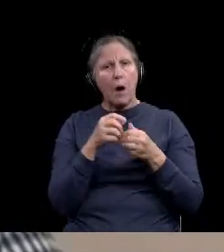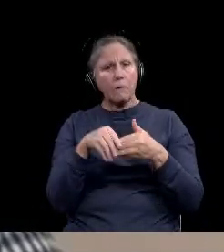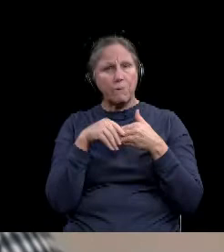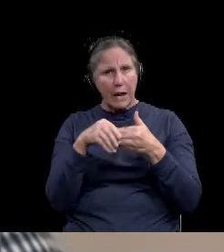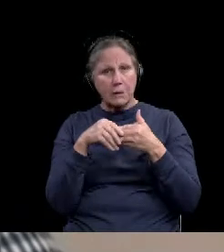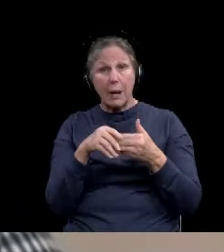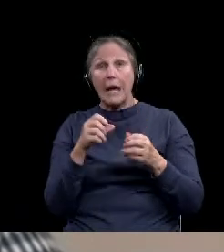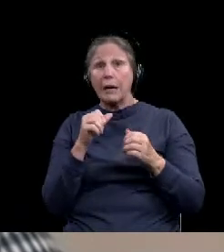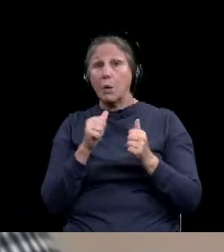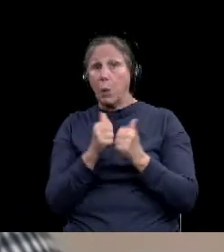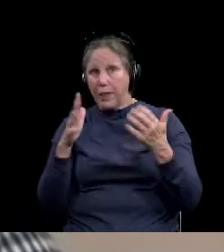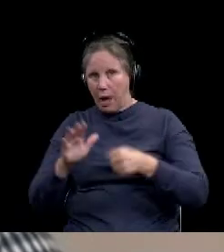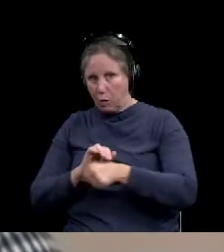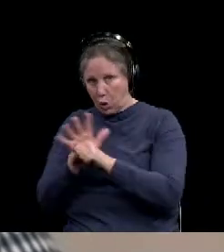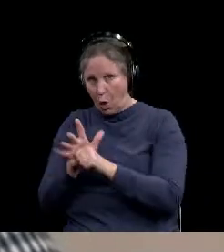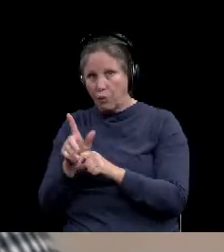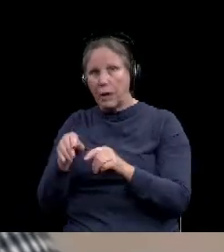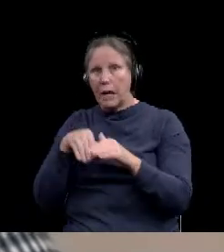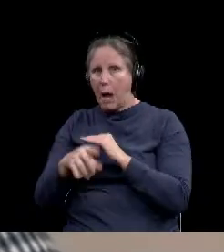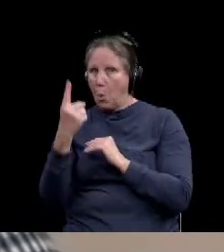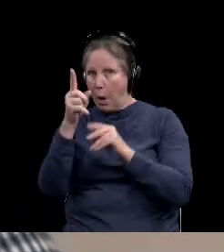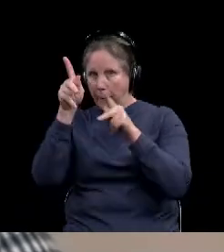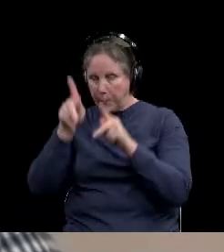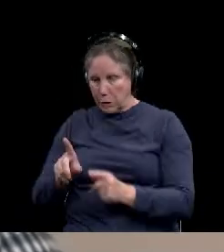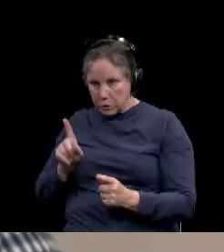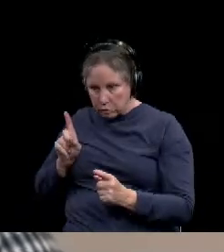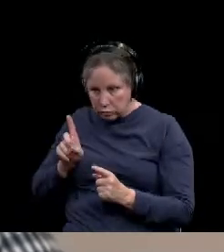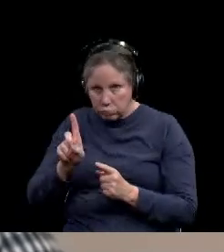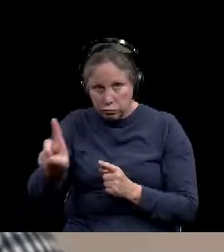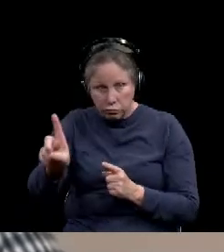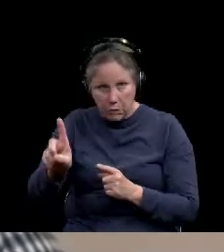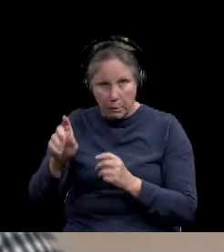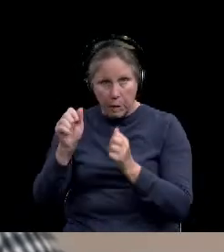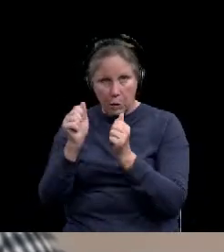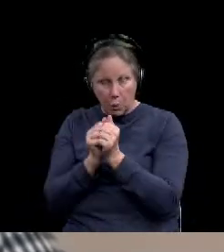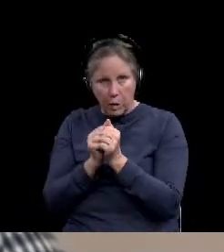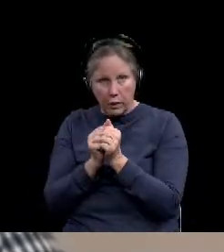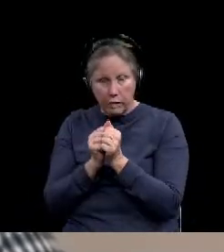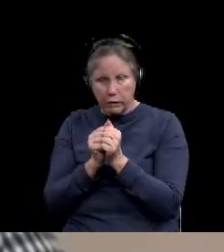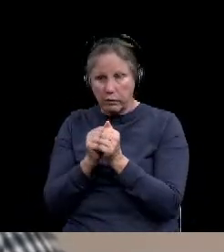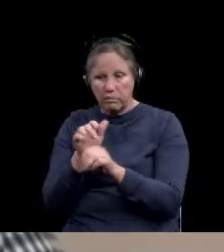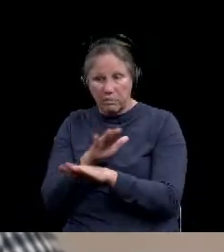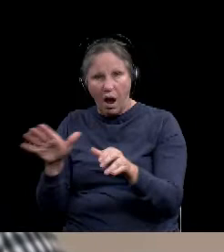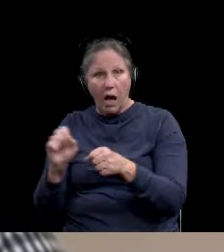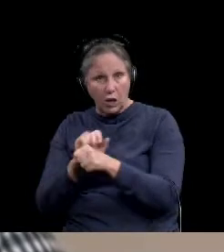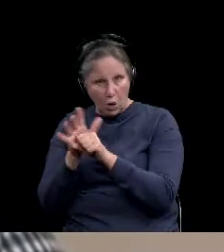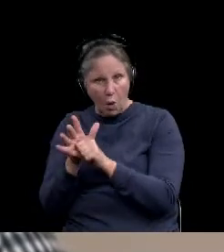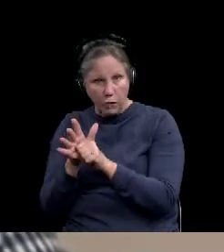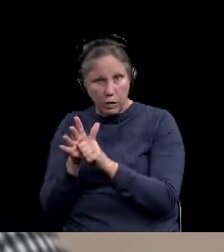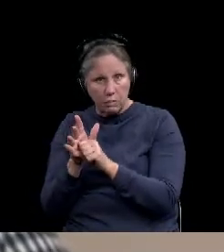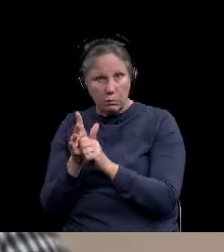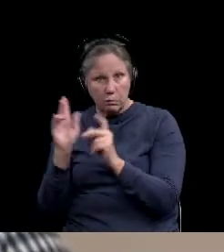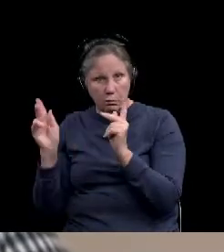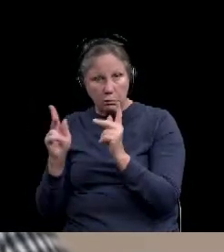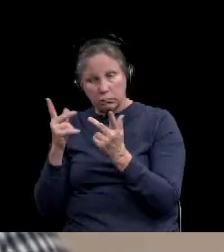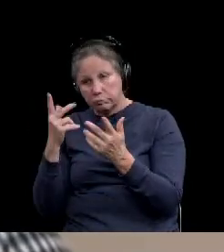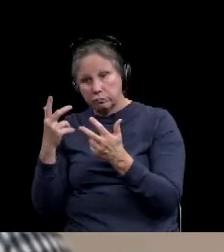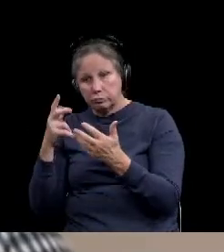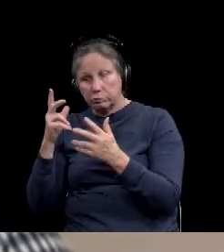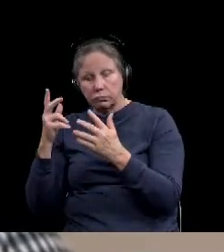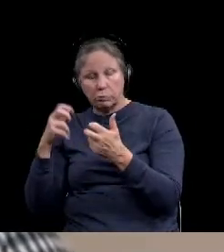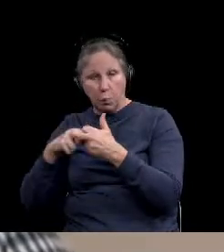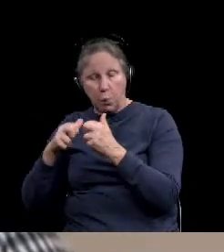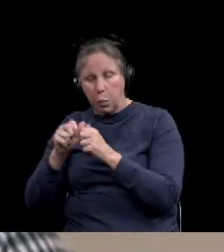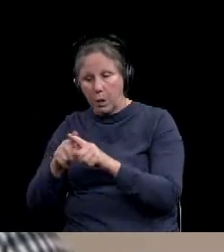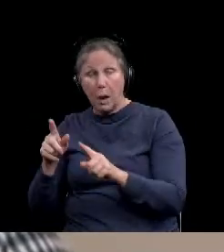COVID patients that we're allowing one visitor, um, to come back with all, um, non COVID or COVID negative patients. Um, but